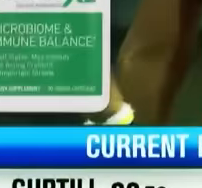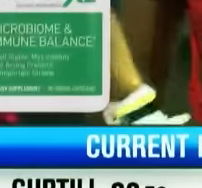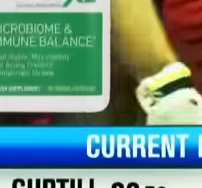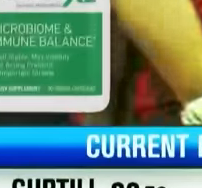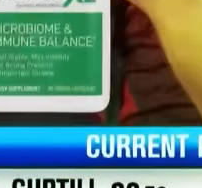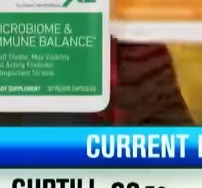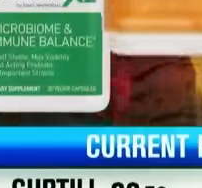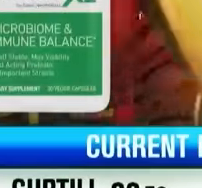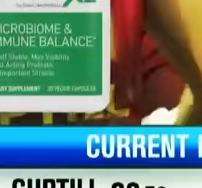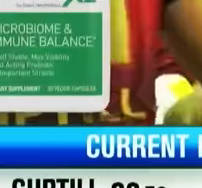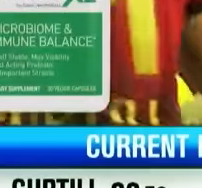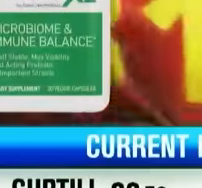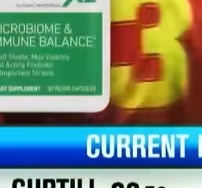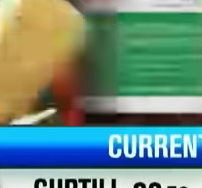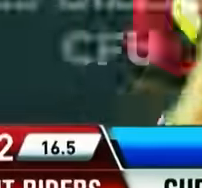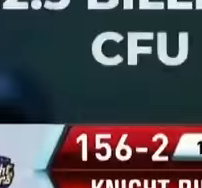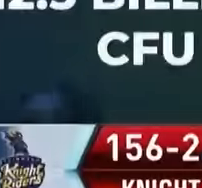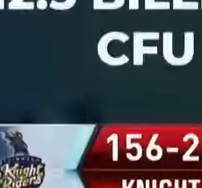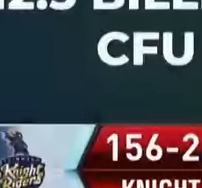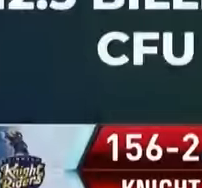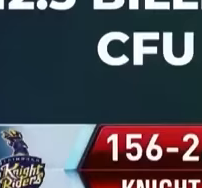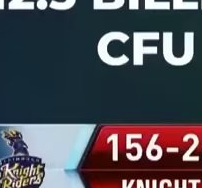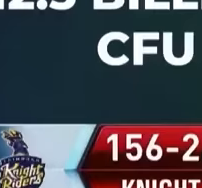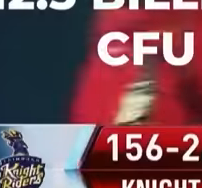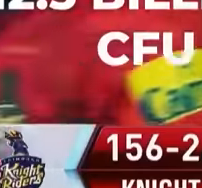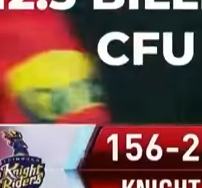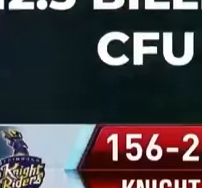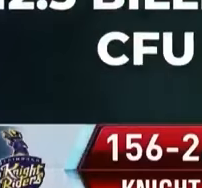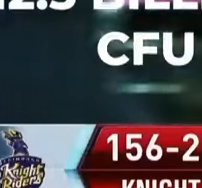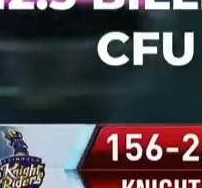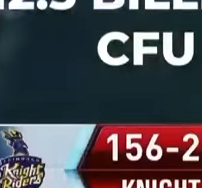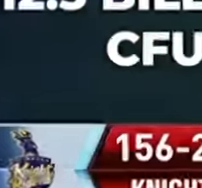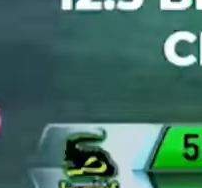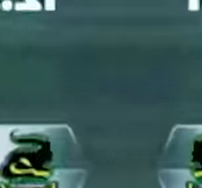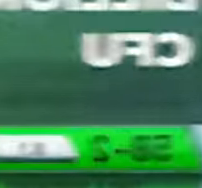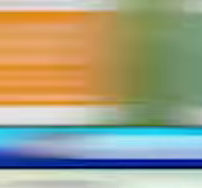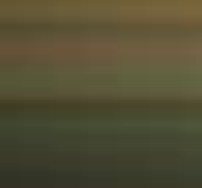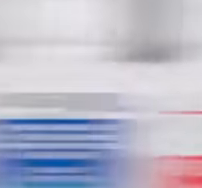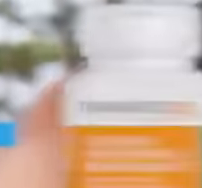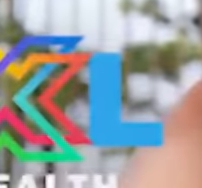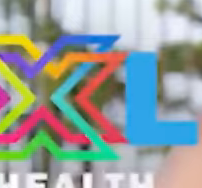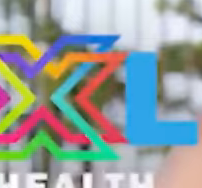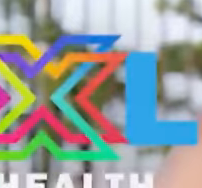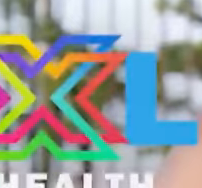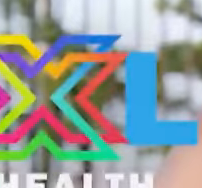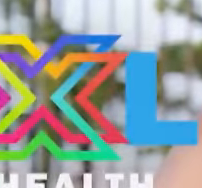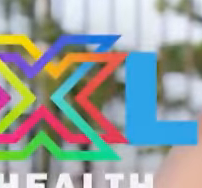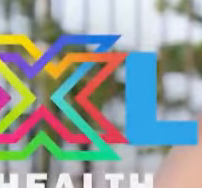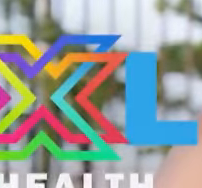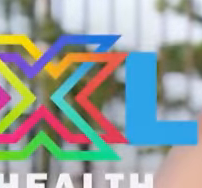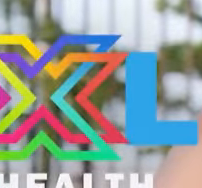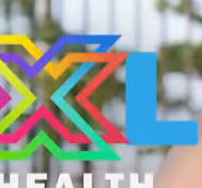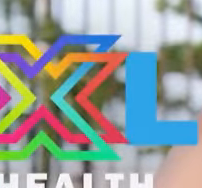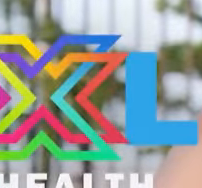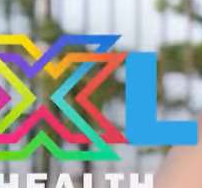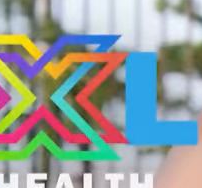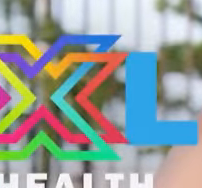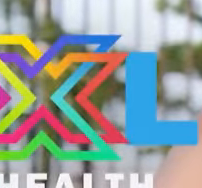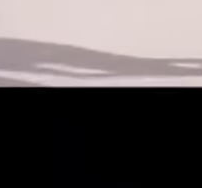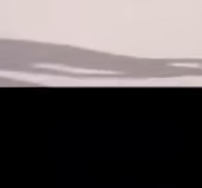probiotics, the tumor ring. I can say, I use this product and it works out.